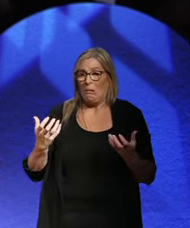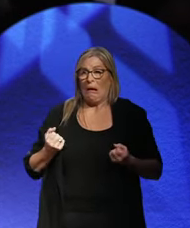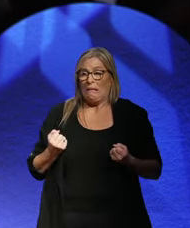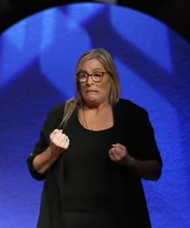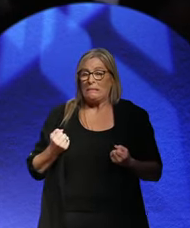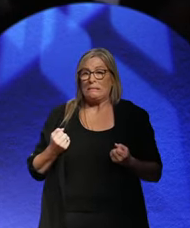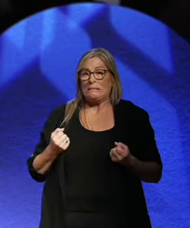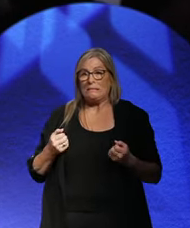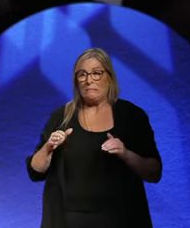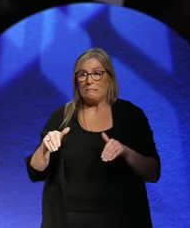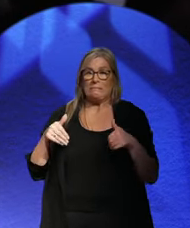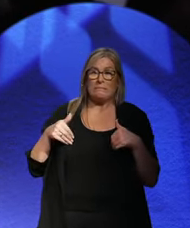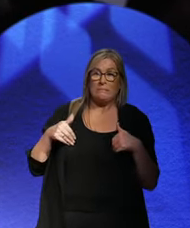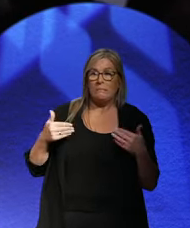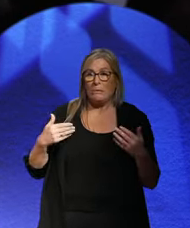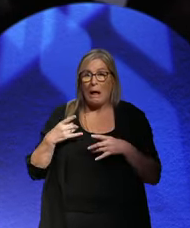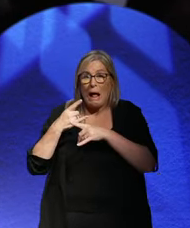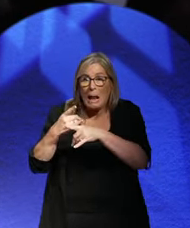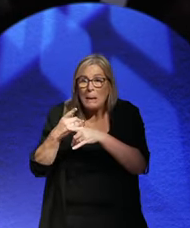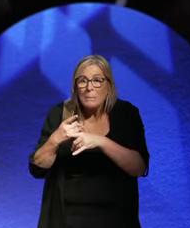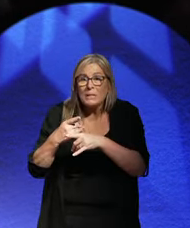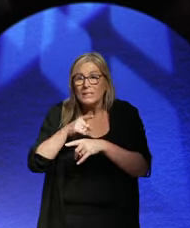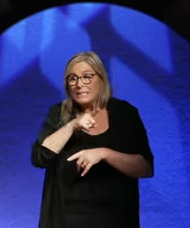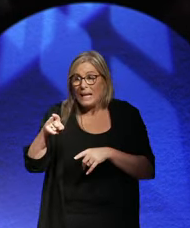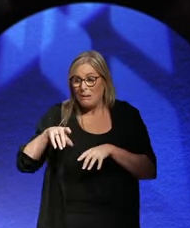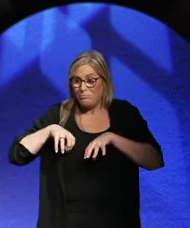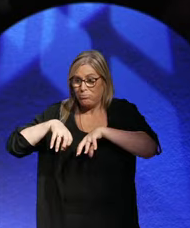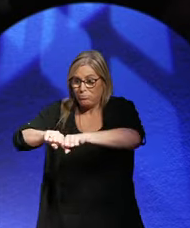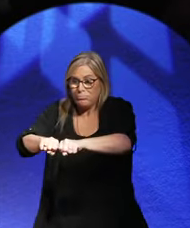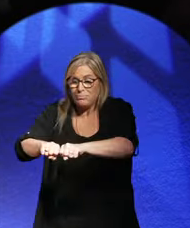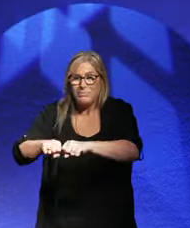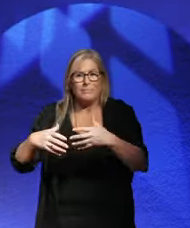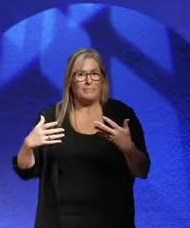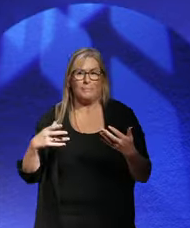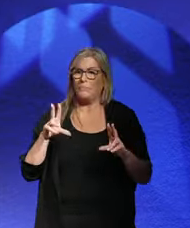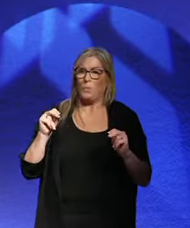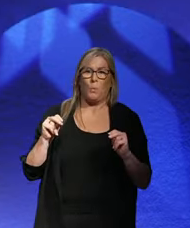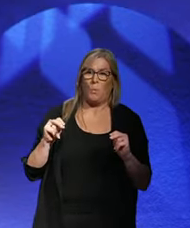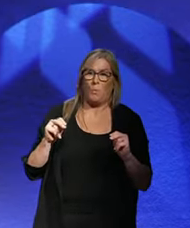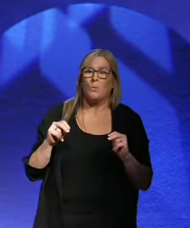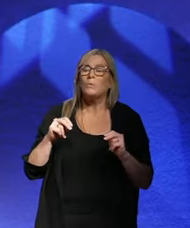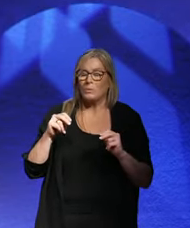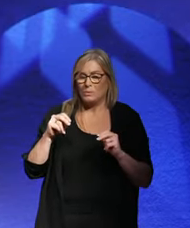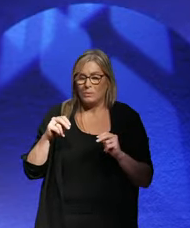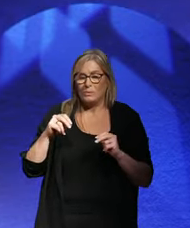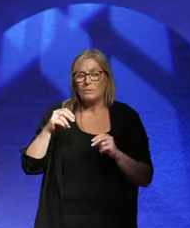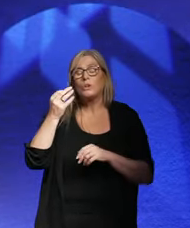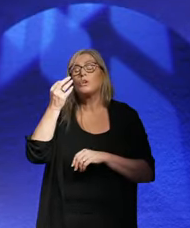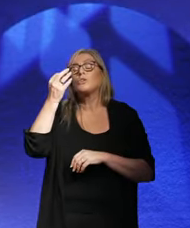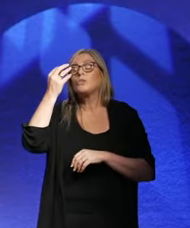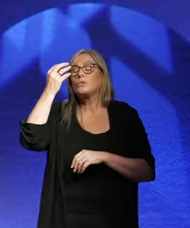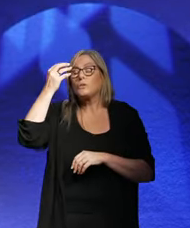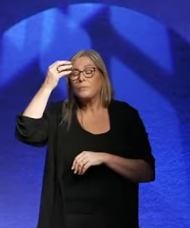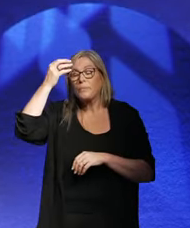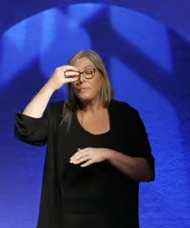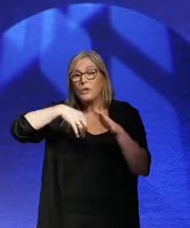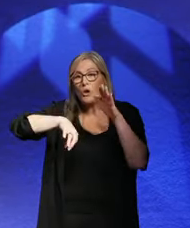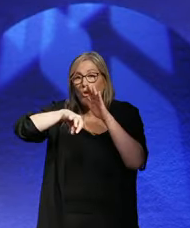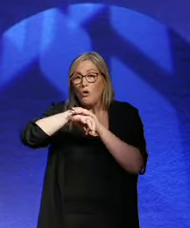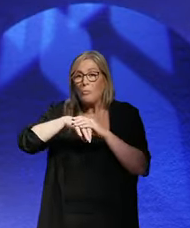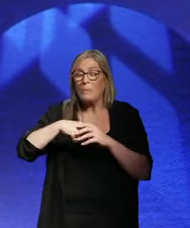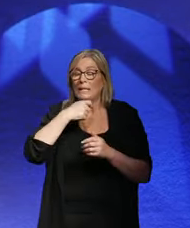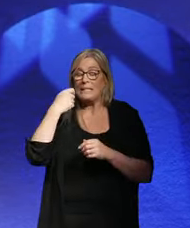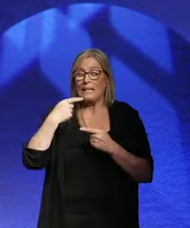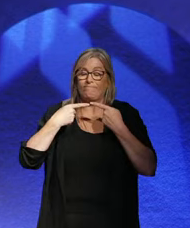Would they help the occupation? No, not at all. The German government said we are instituting a